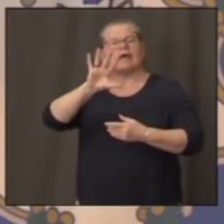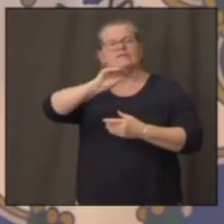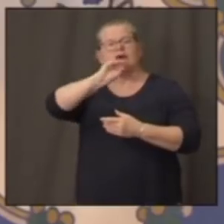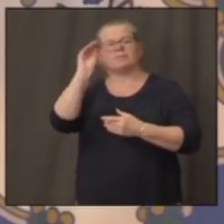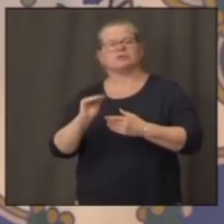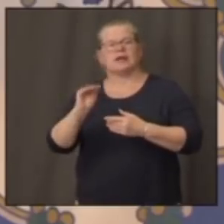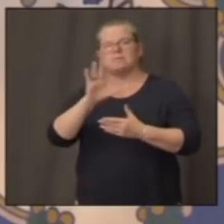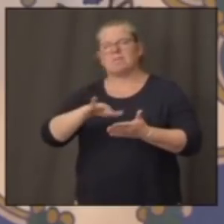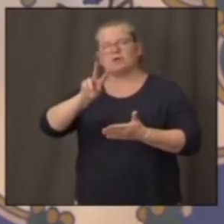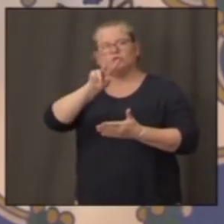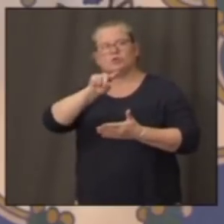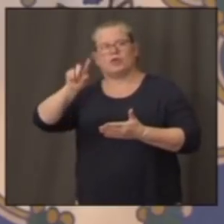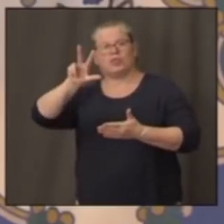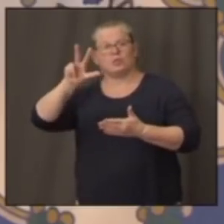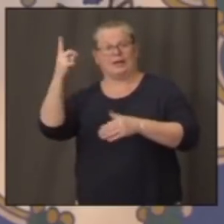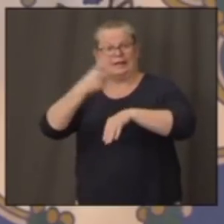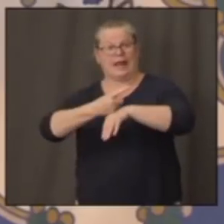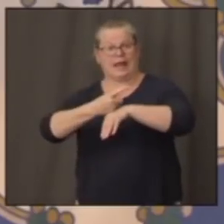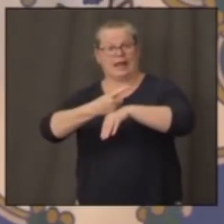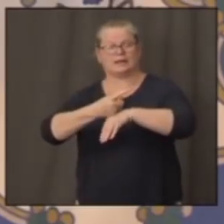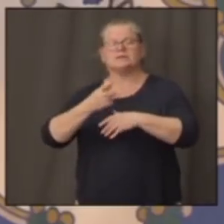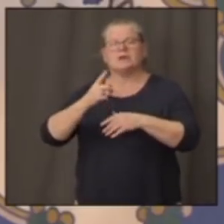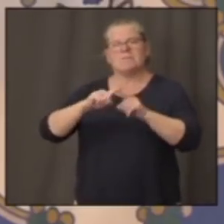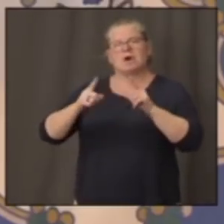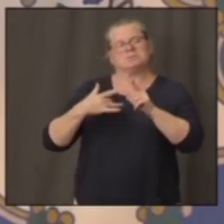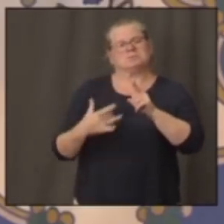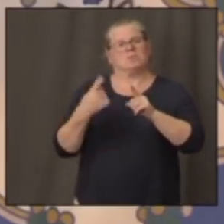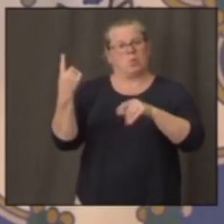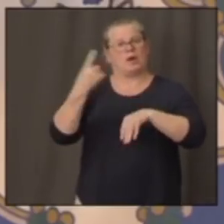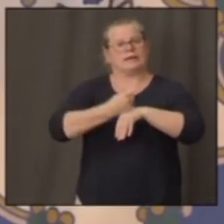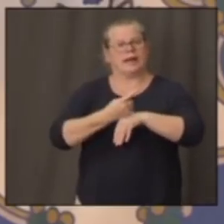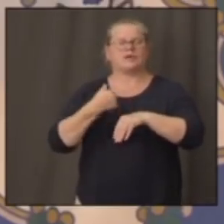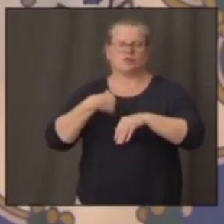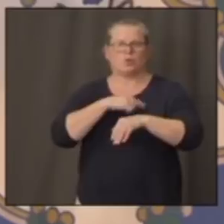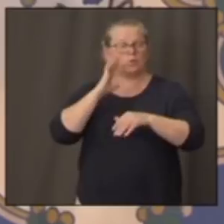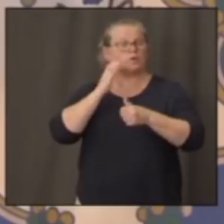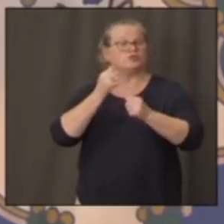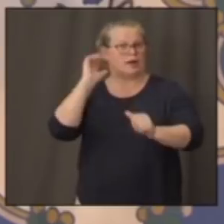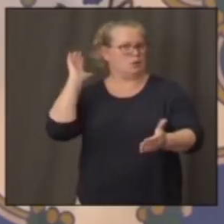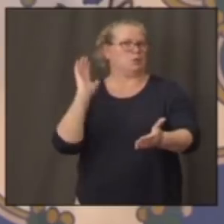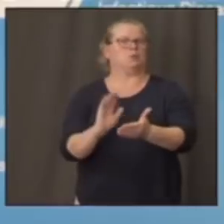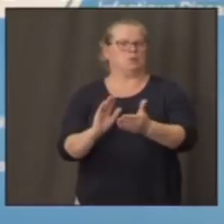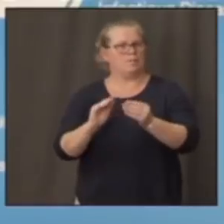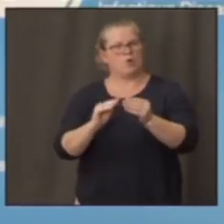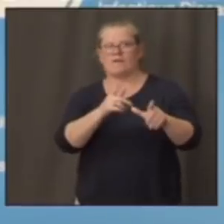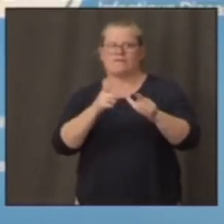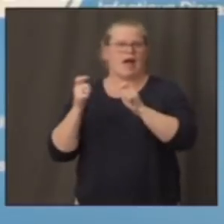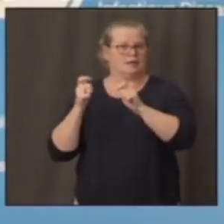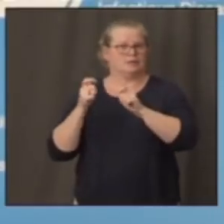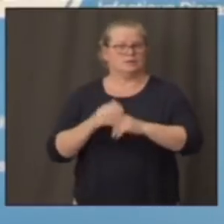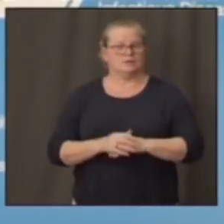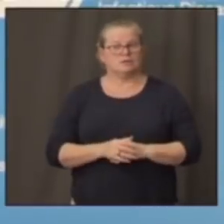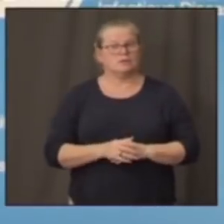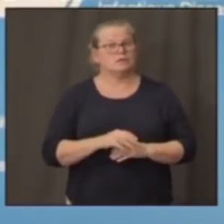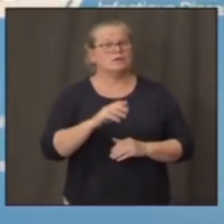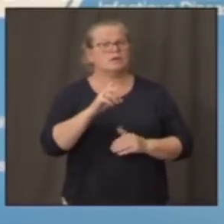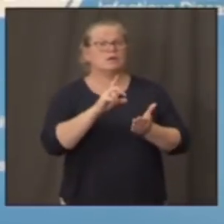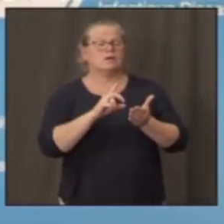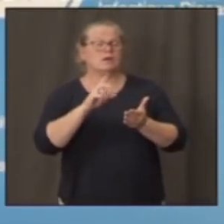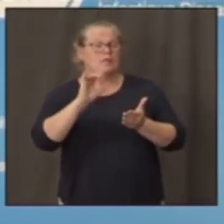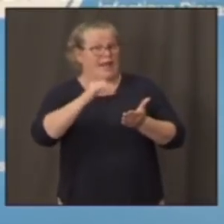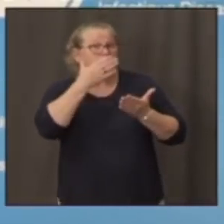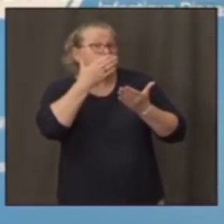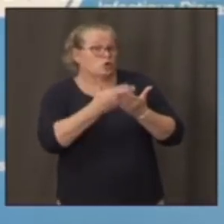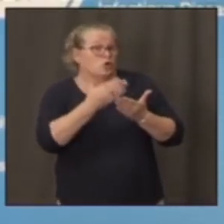or three days, and we're going to try and get that turn around even faster. Well, that's very good, Governor, because that means that the contact tracing